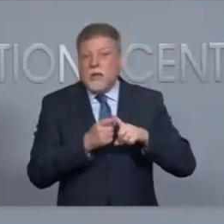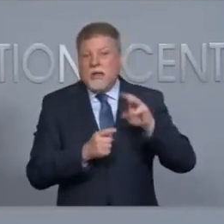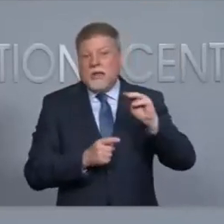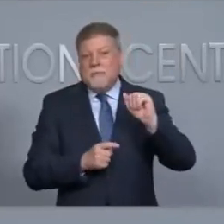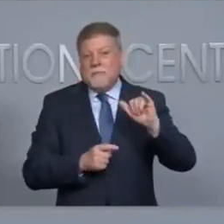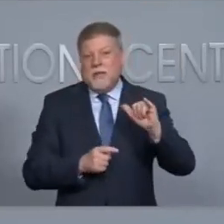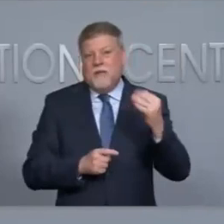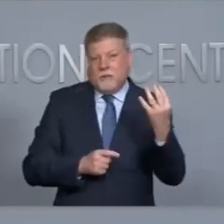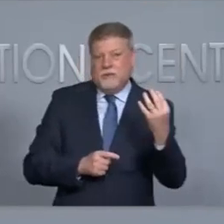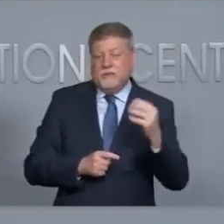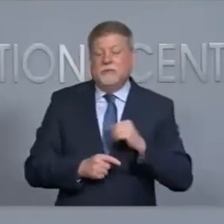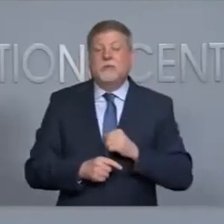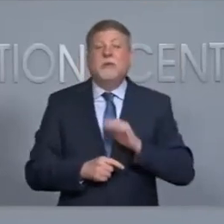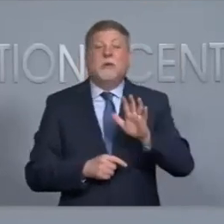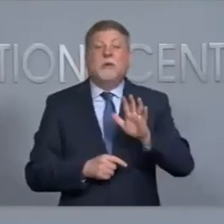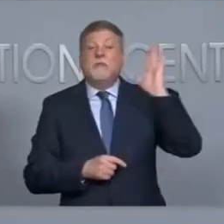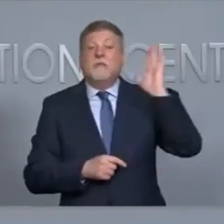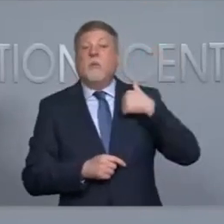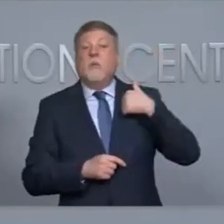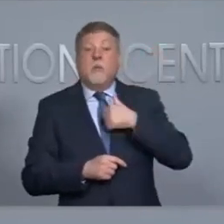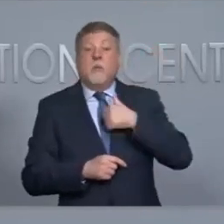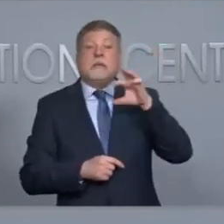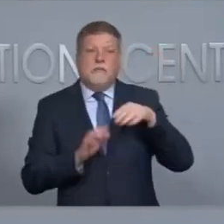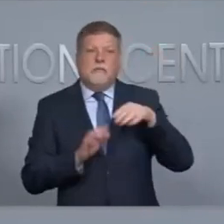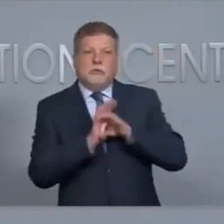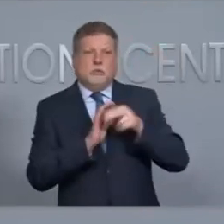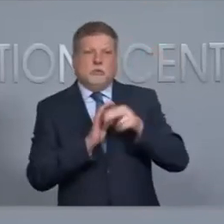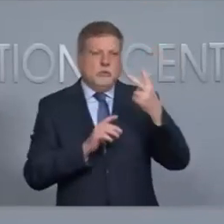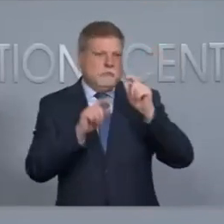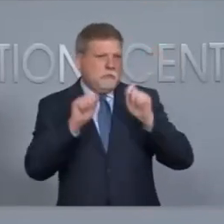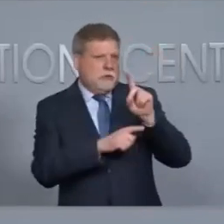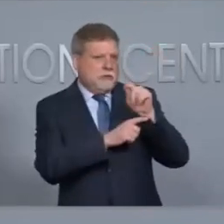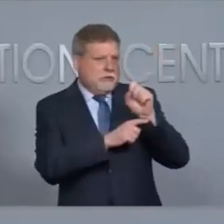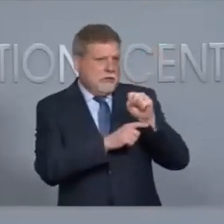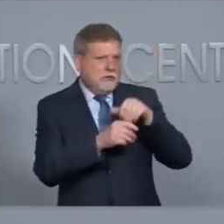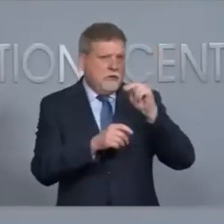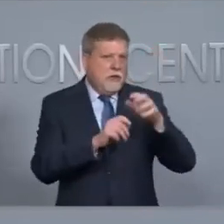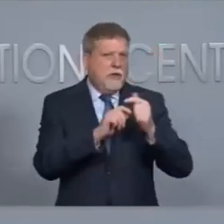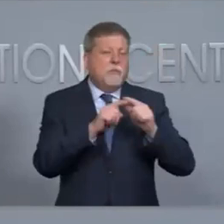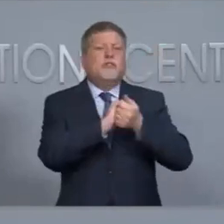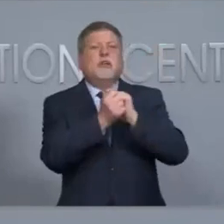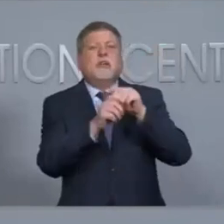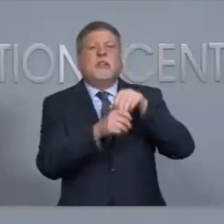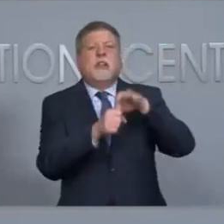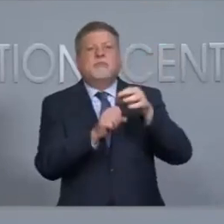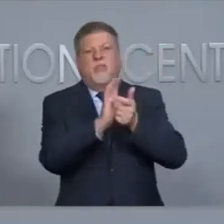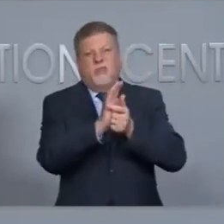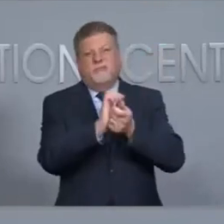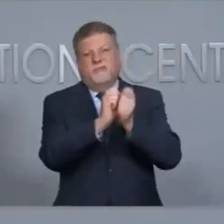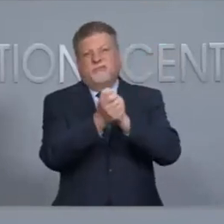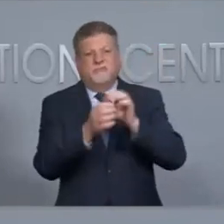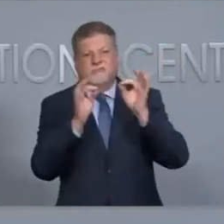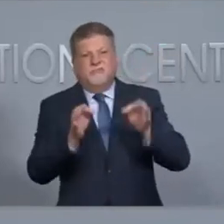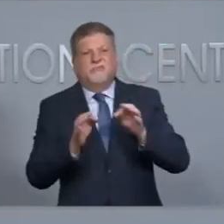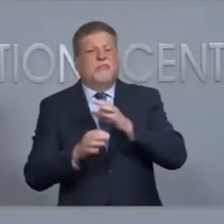14th there was a point in time when we had two possible dates in North Carolina changes in election law have remedied that and it will be